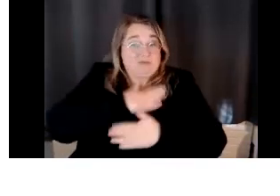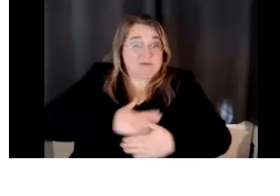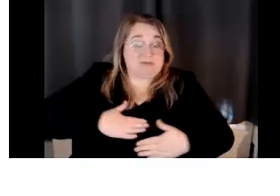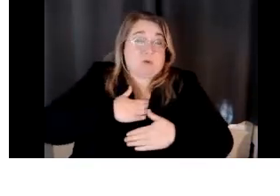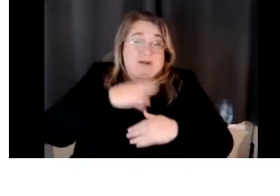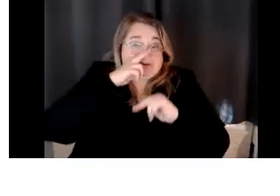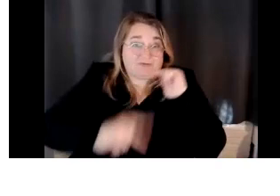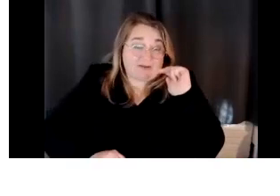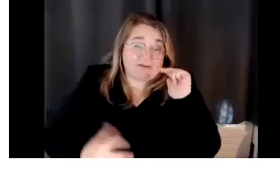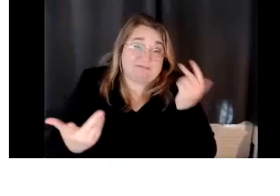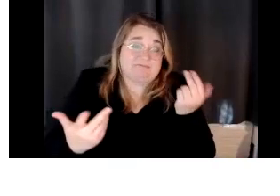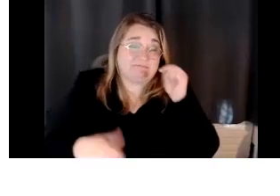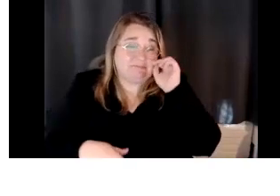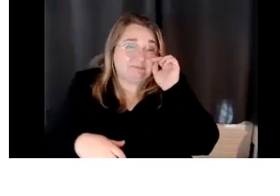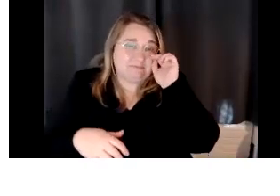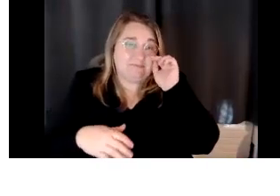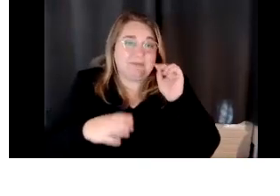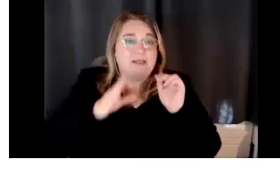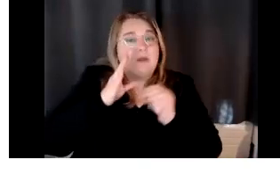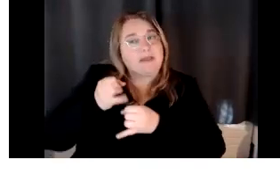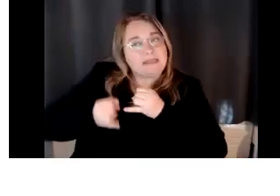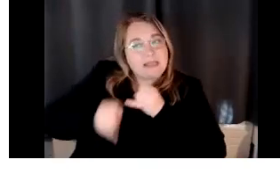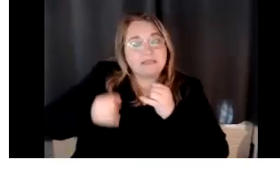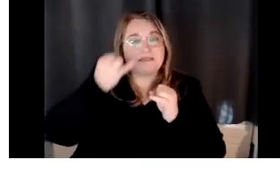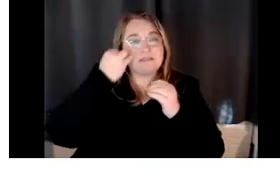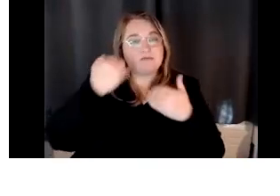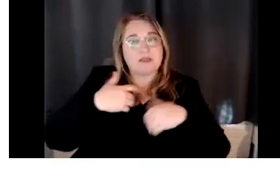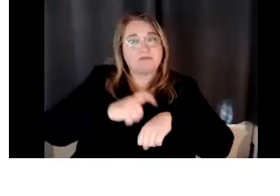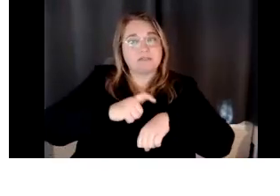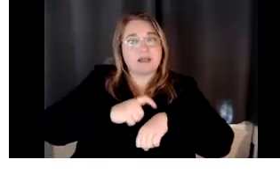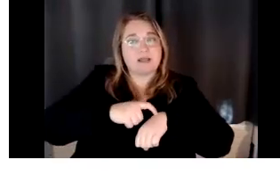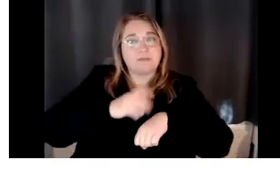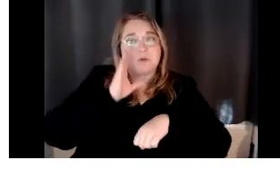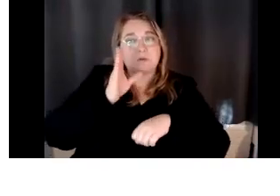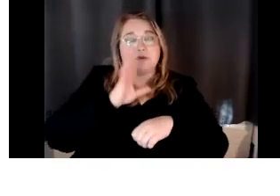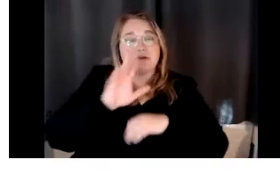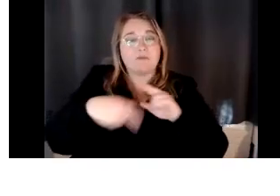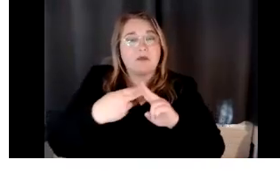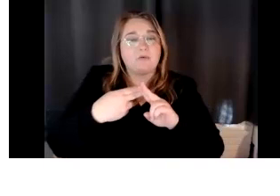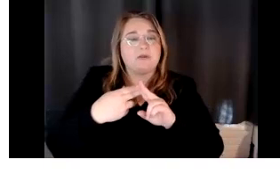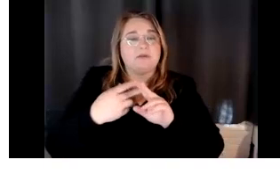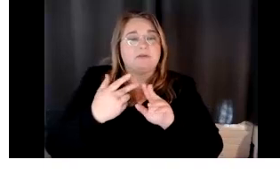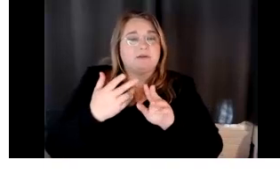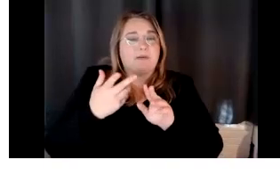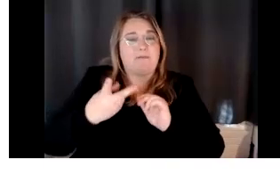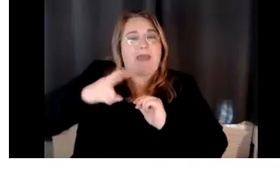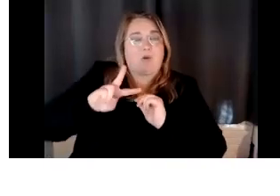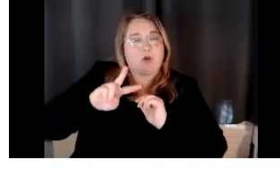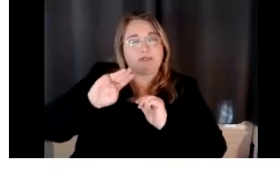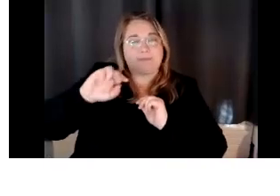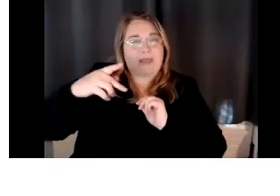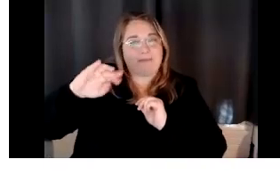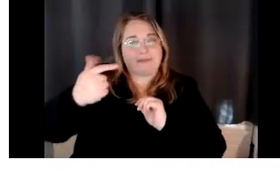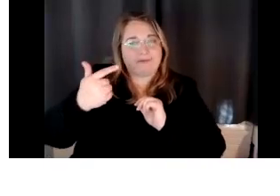we're going to talk about, uh, at the end, if we have some time, we're going to talk about, backwards mapping and how you can do that. Um,